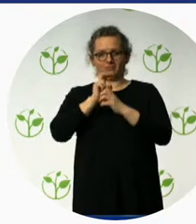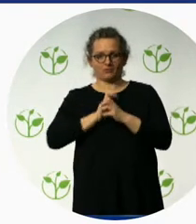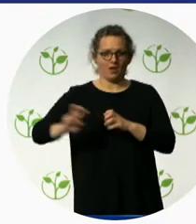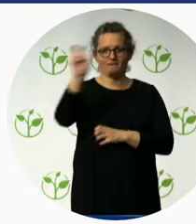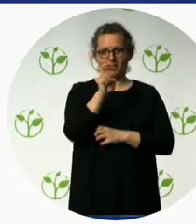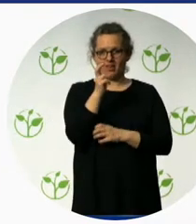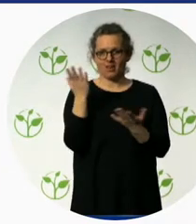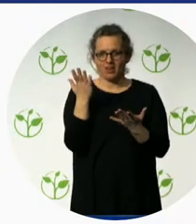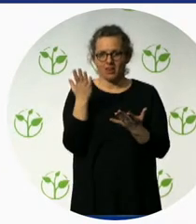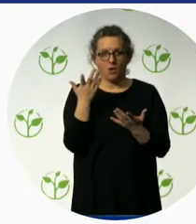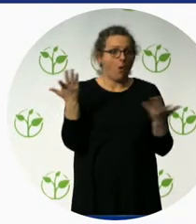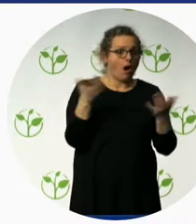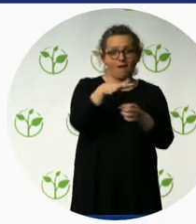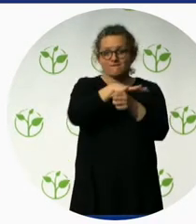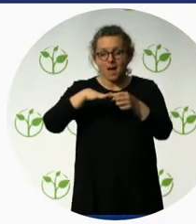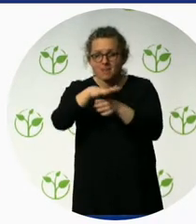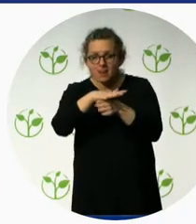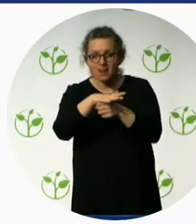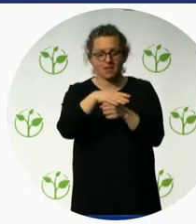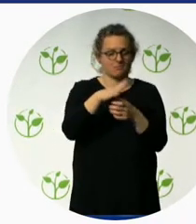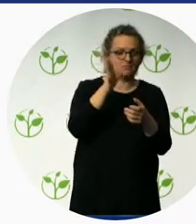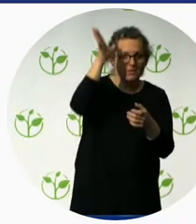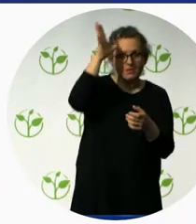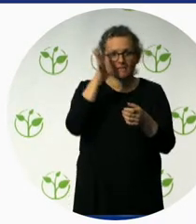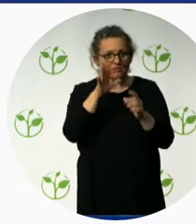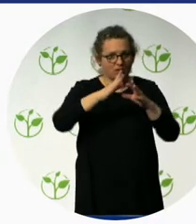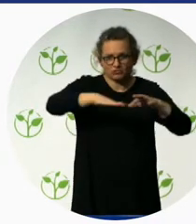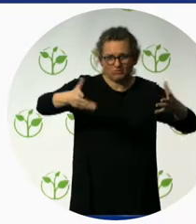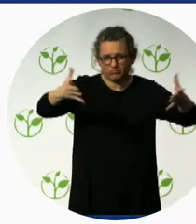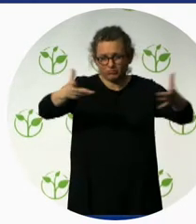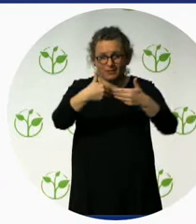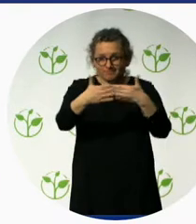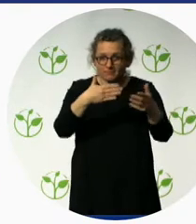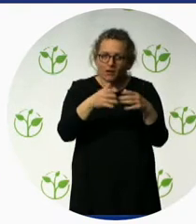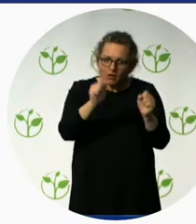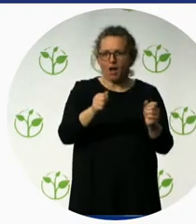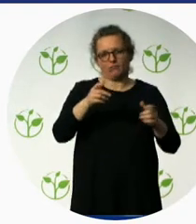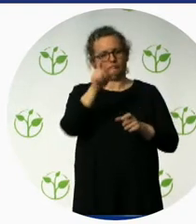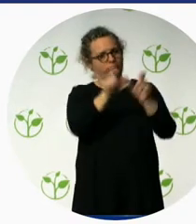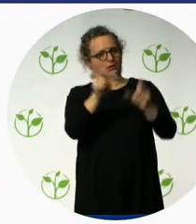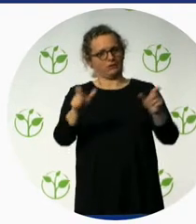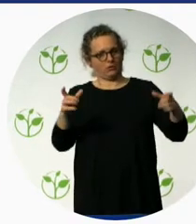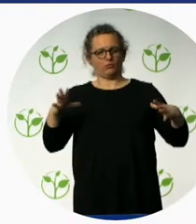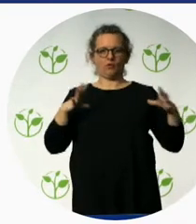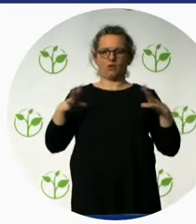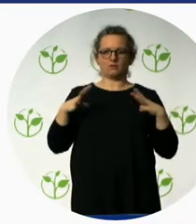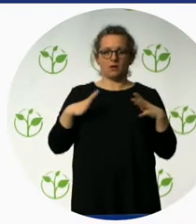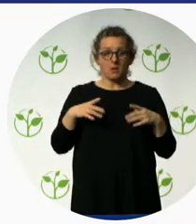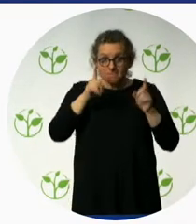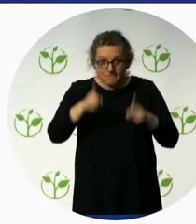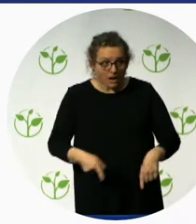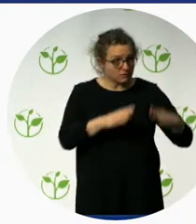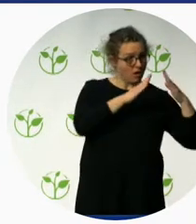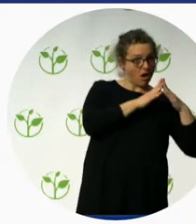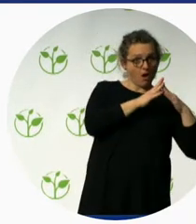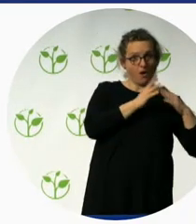it could be anyone. They could go for a local tour or they go for holidays. It could vary from few hours